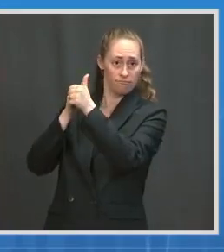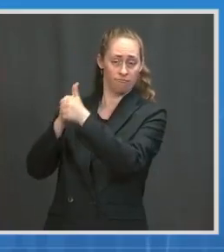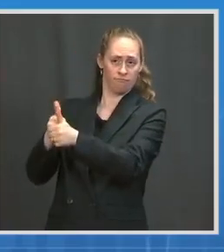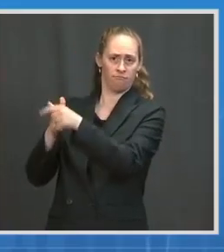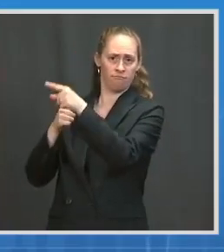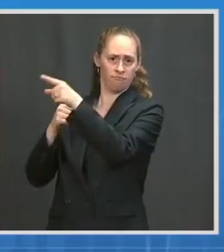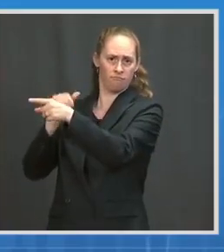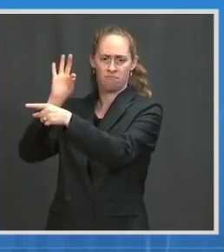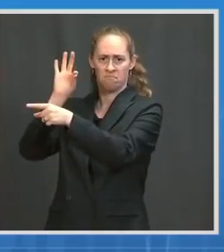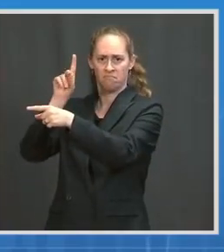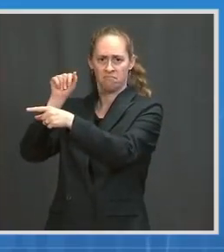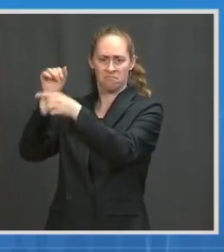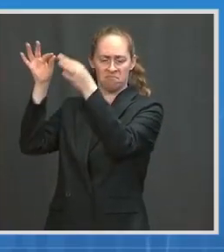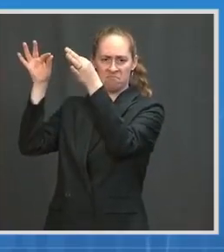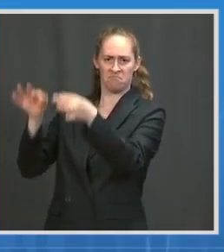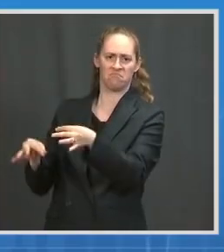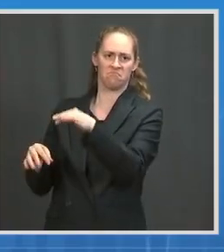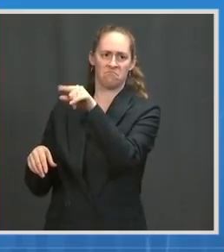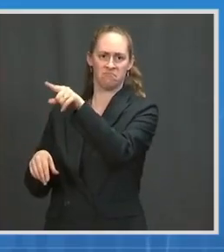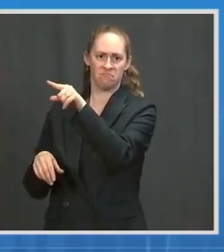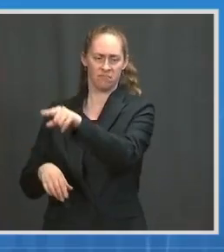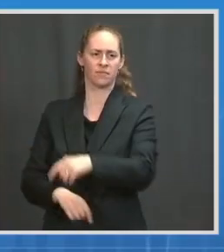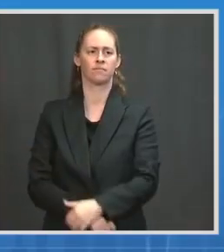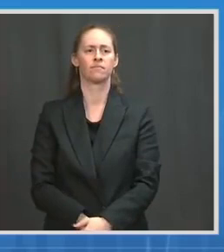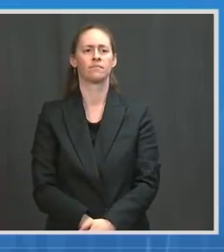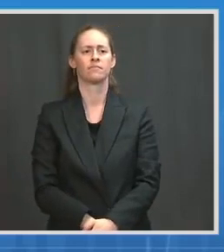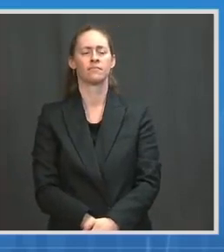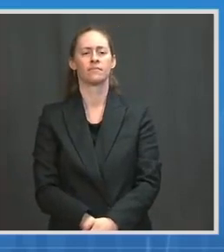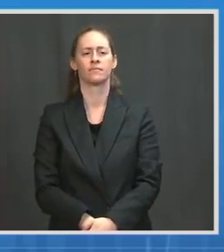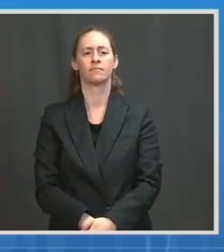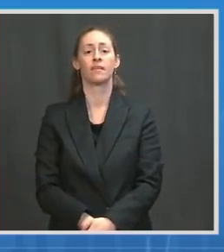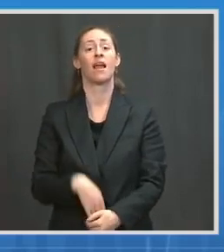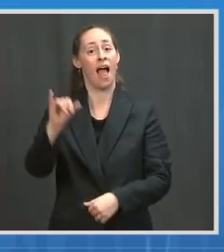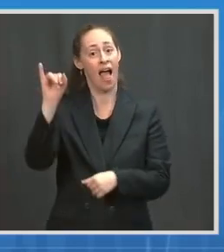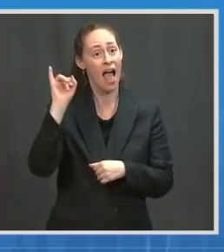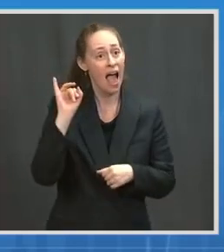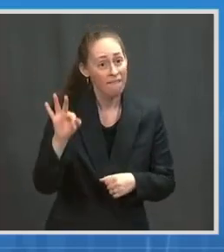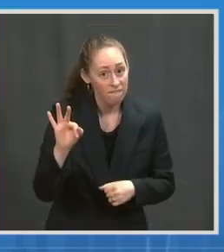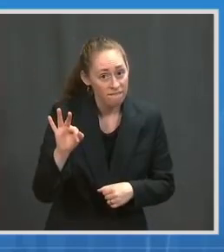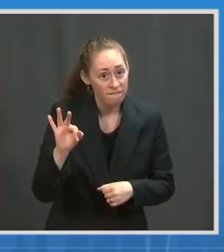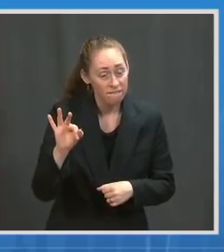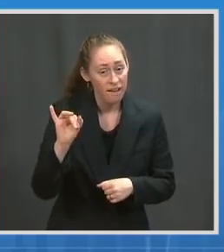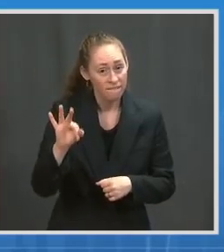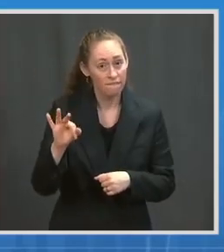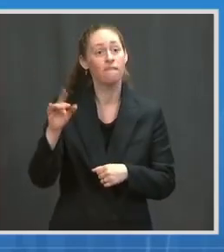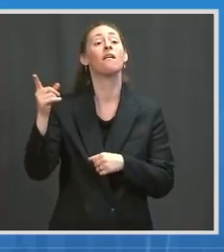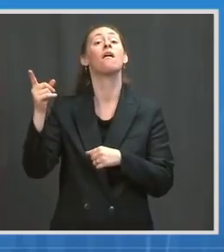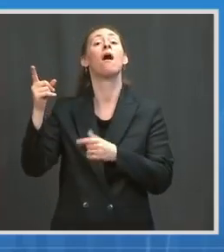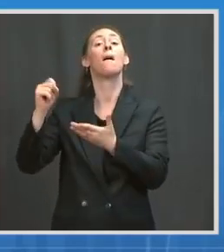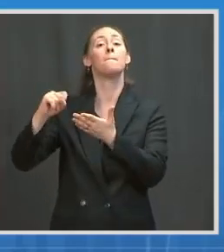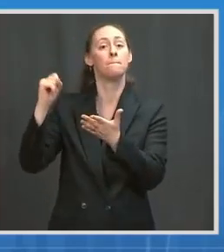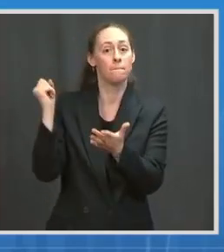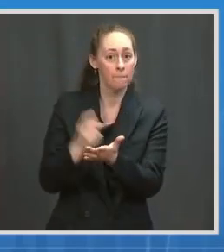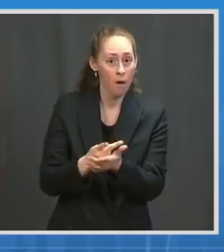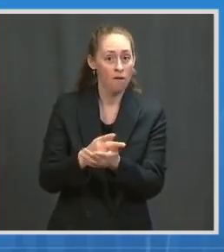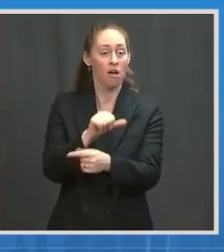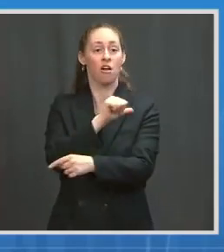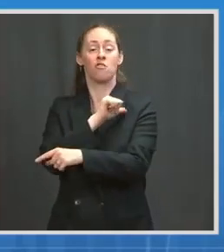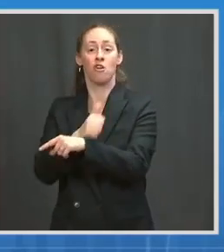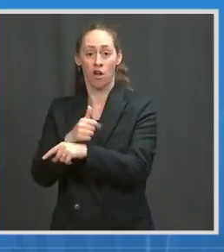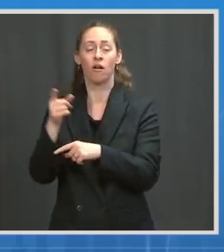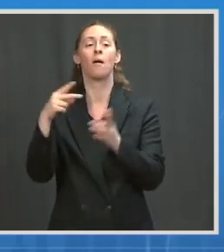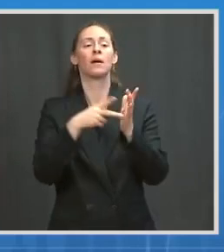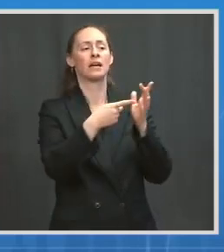But if it is approved or authorized, as we expect, we have the ability to move very, very quickly on a number of